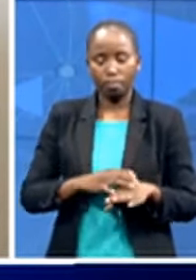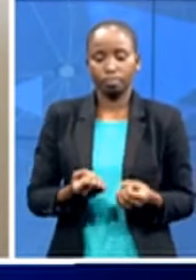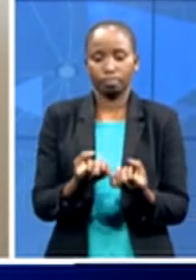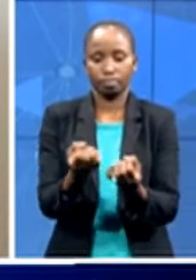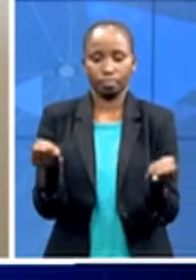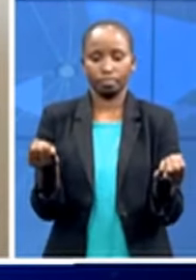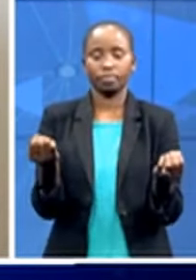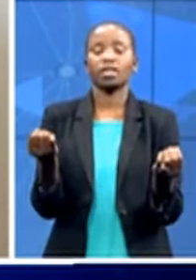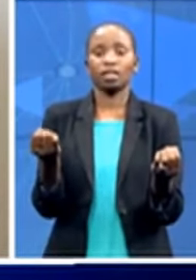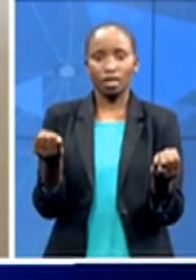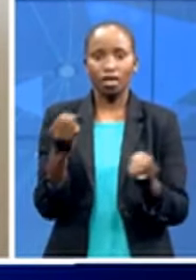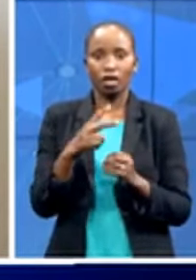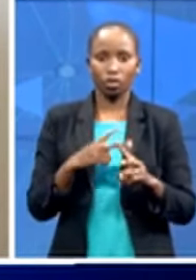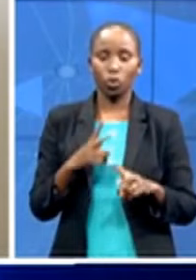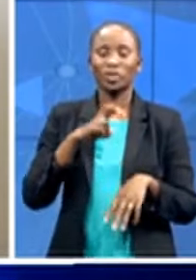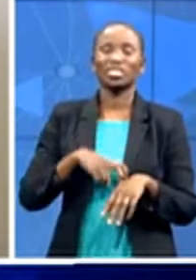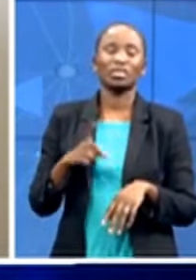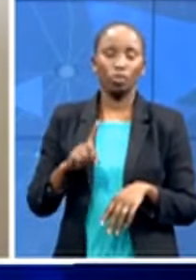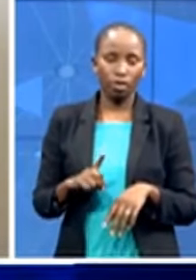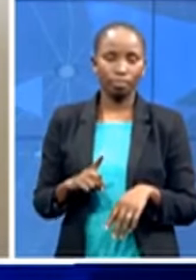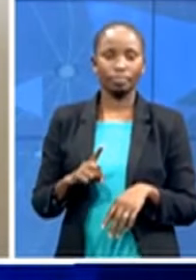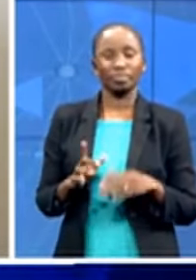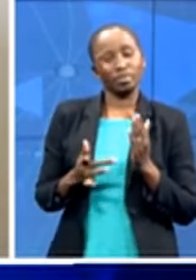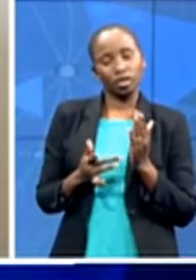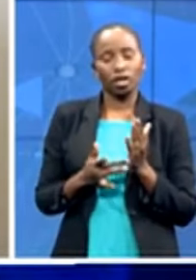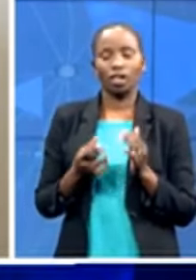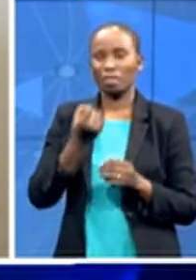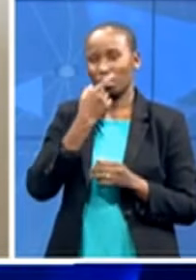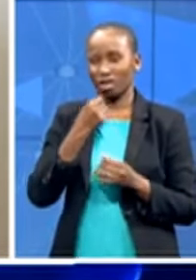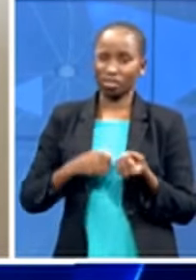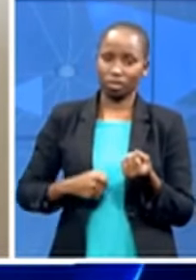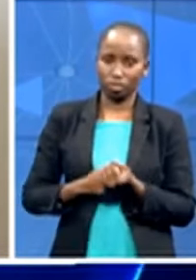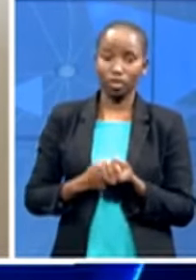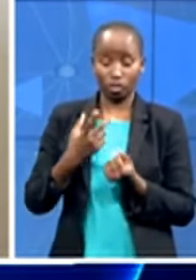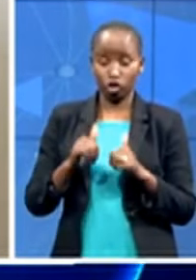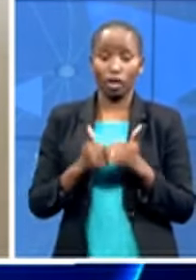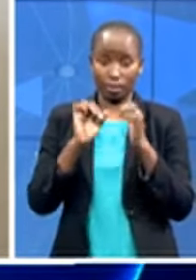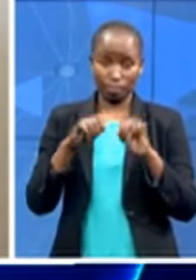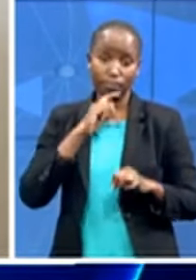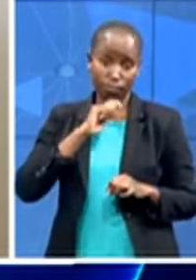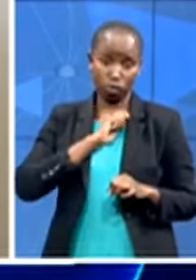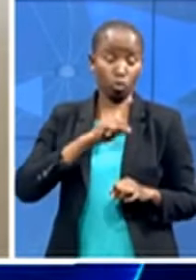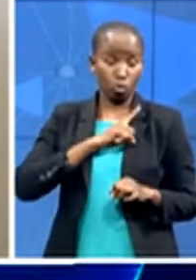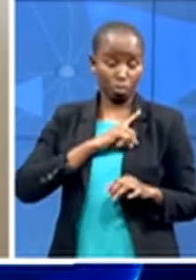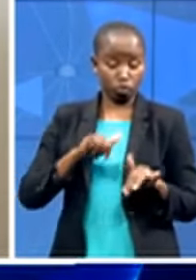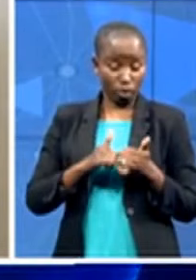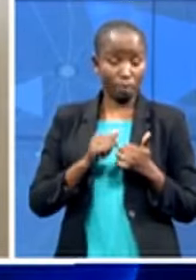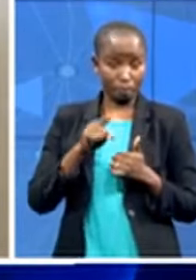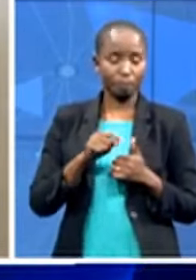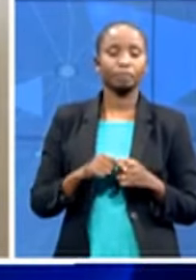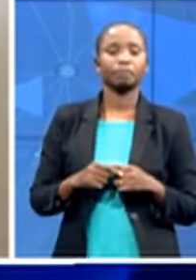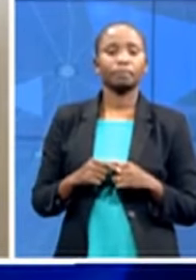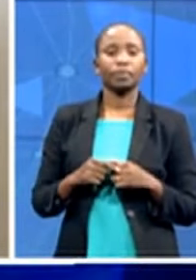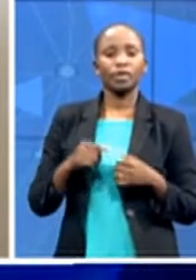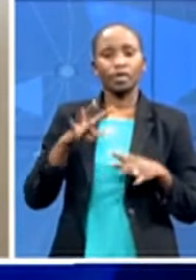um so that was very challenging and challenging because we went into an industry where contactless training is not a